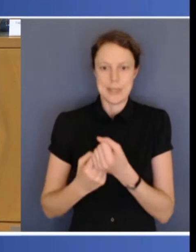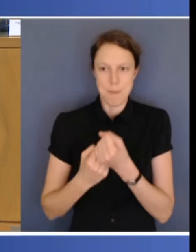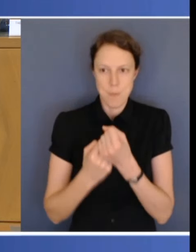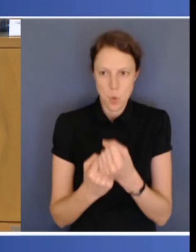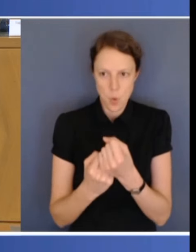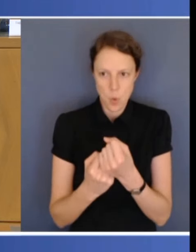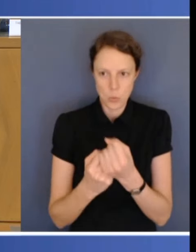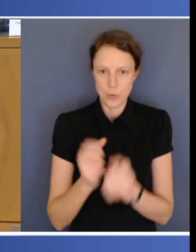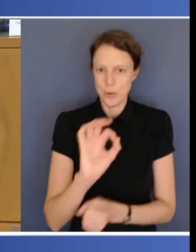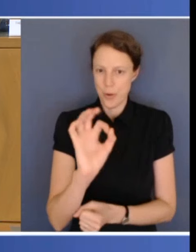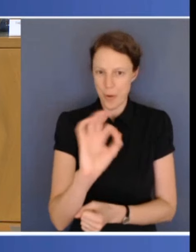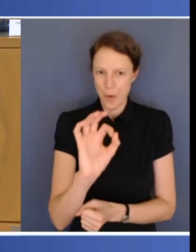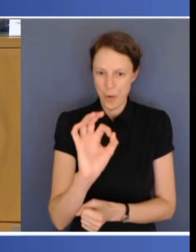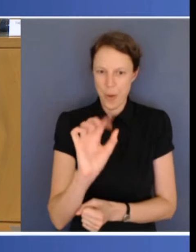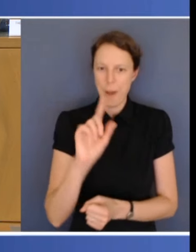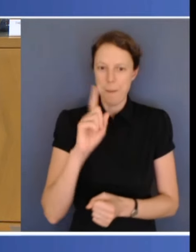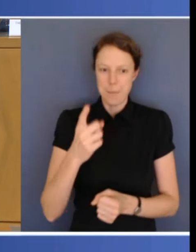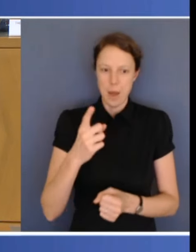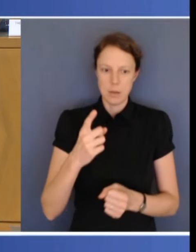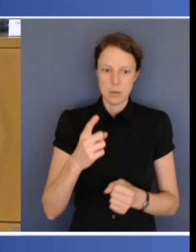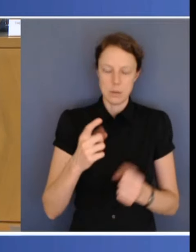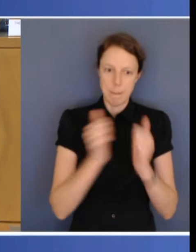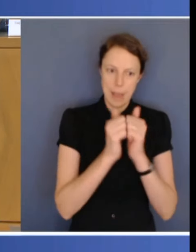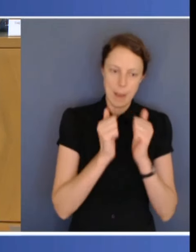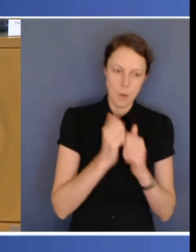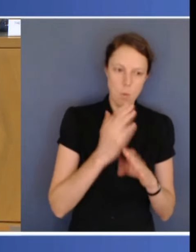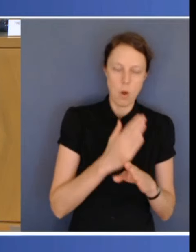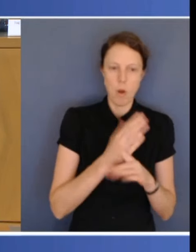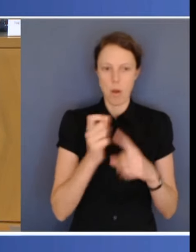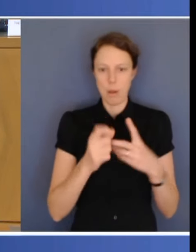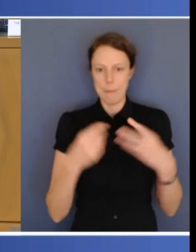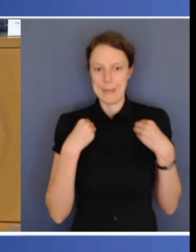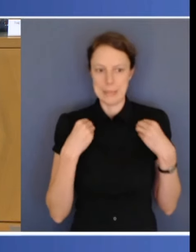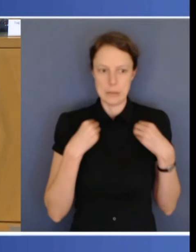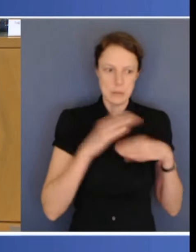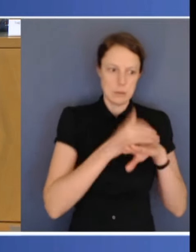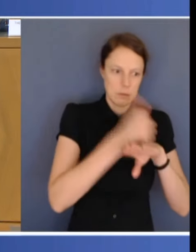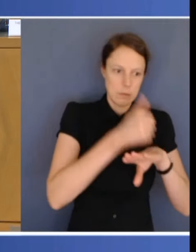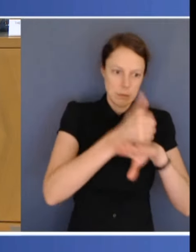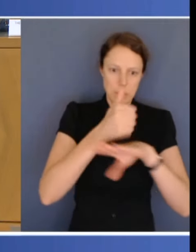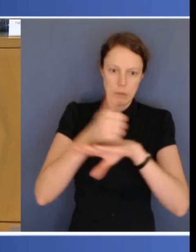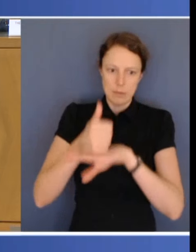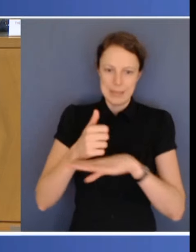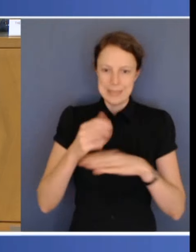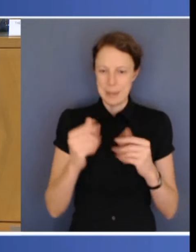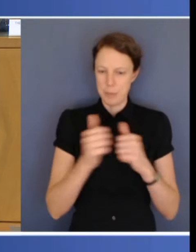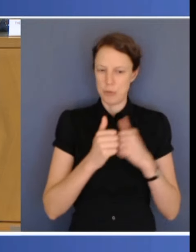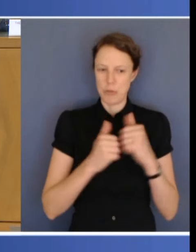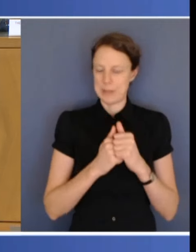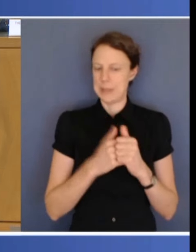in terms of bureaucracy and some of the businesses that have been established and some of the structures which are there.